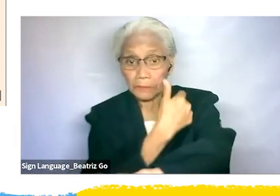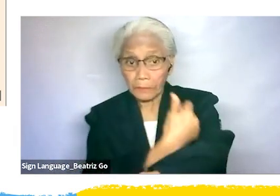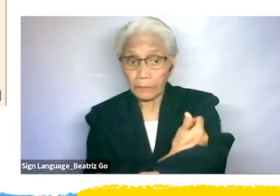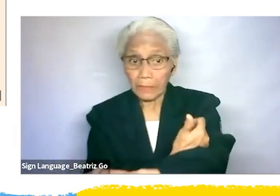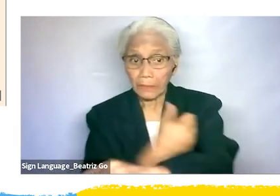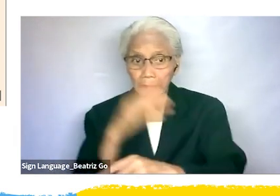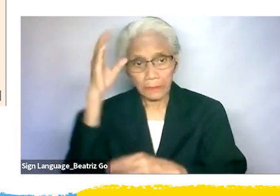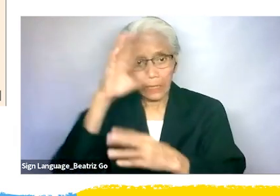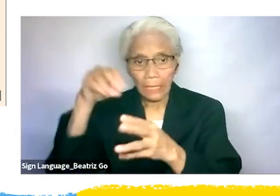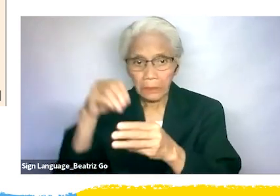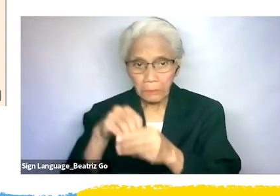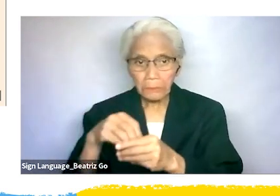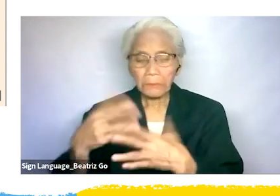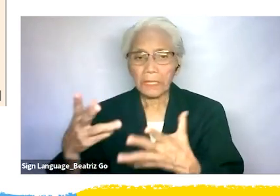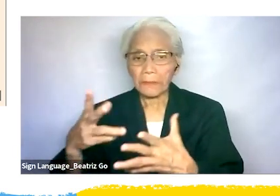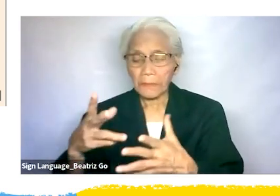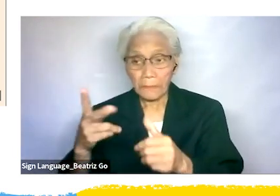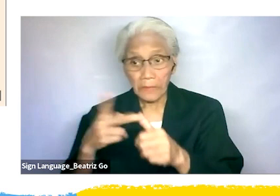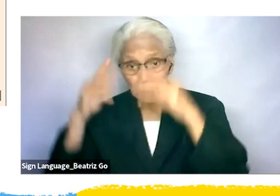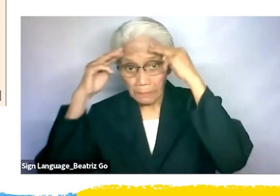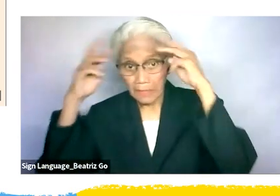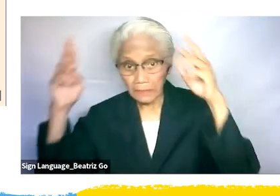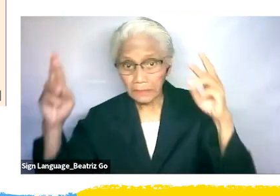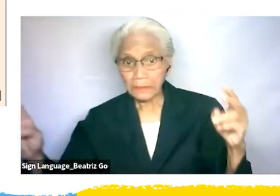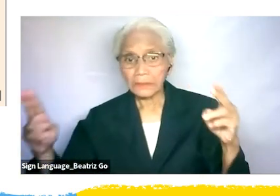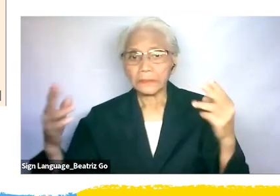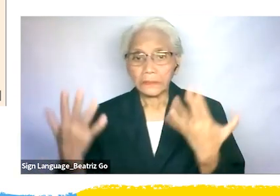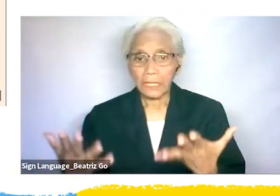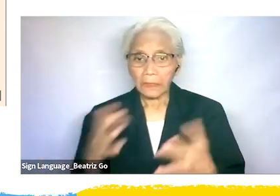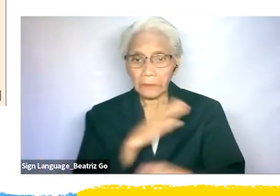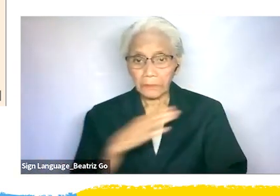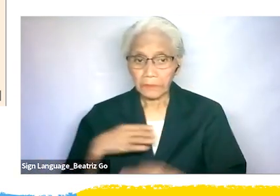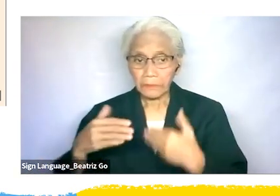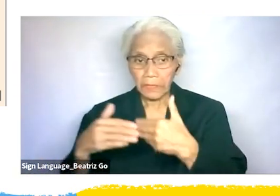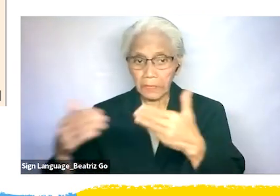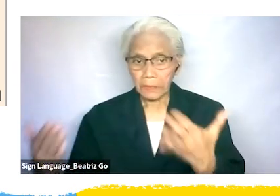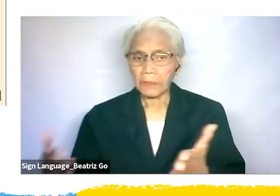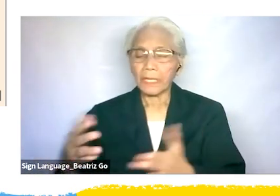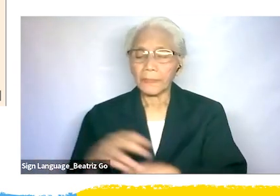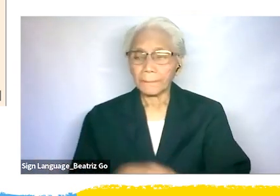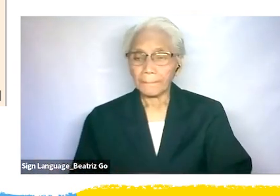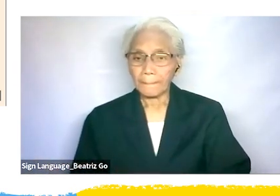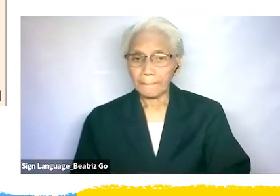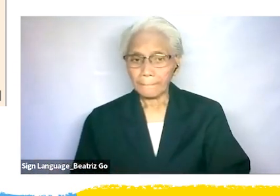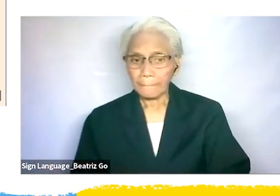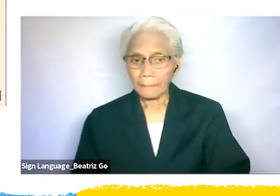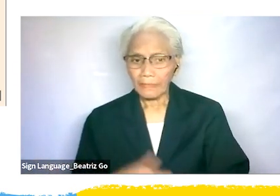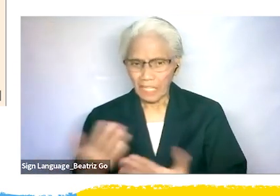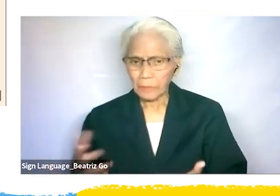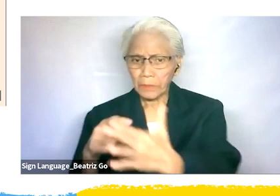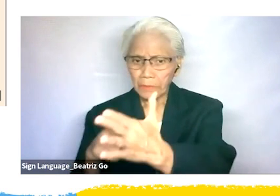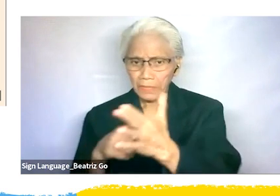Minister and the Commission General of the Loyal Thai Police. requesting them to comply